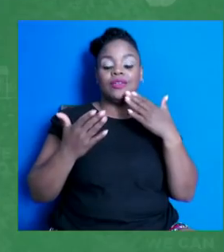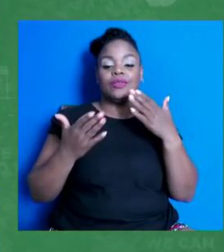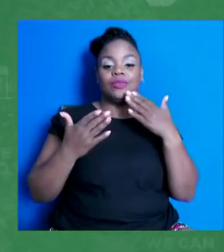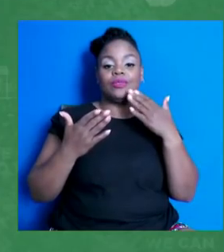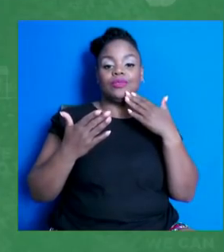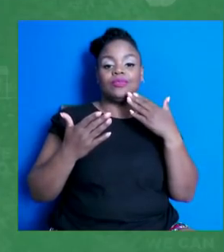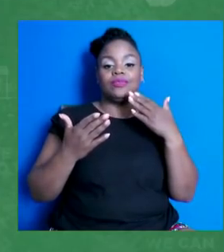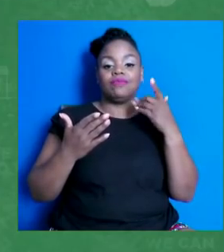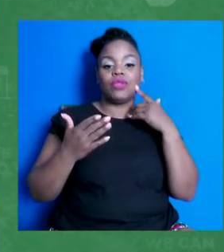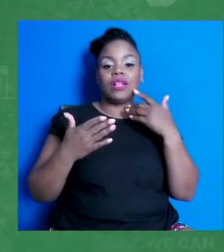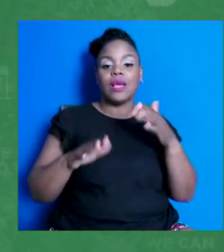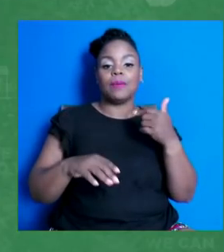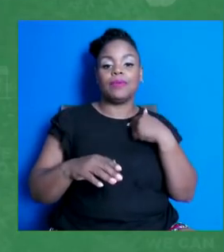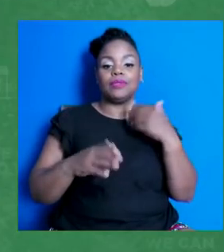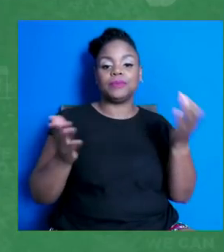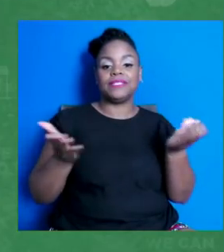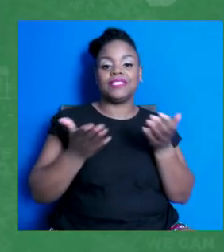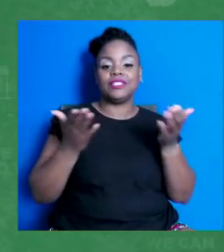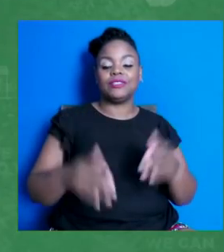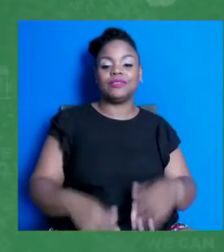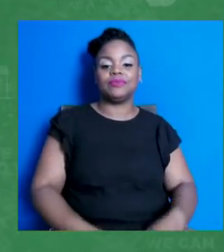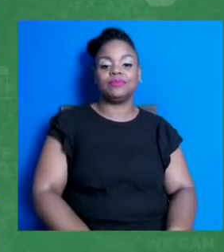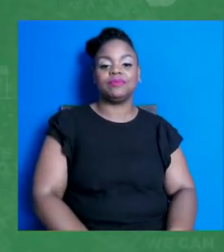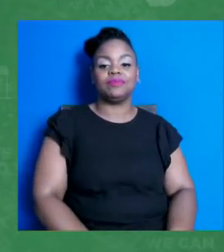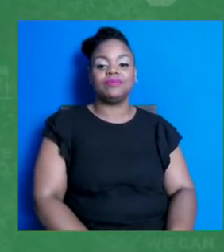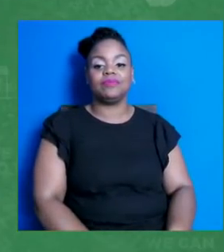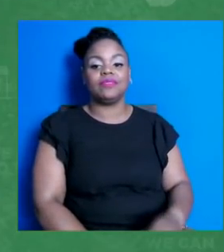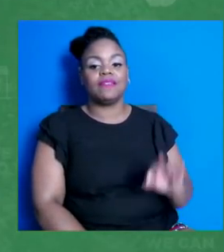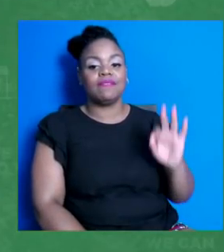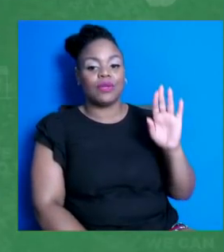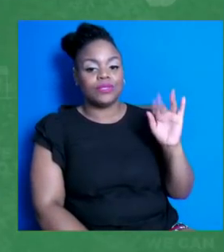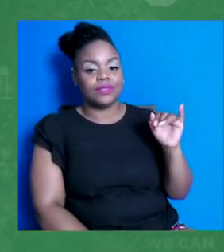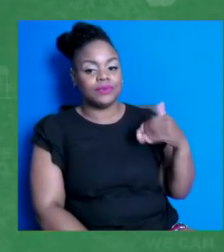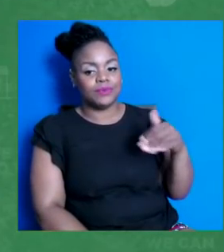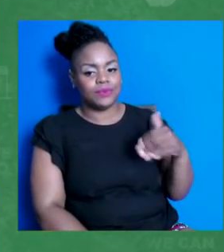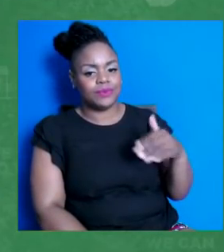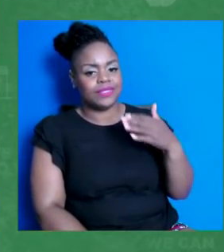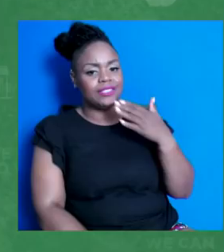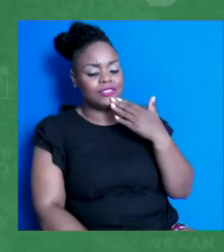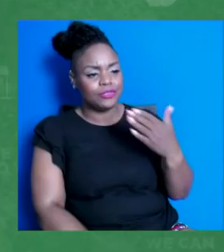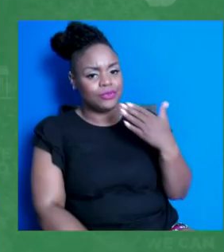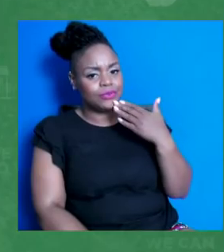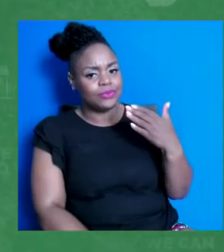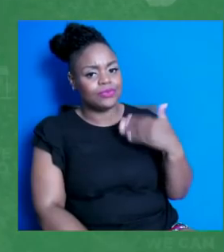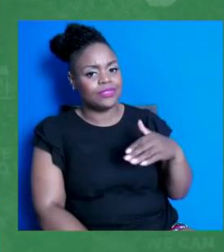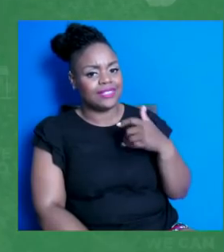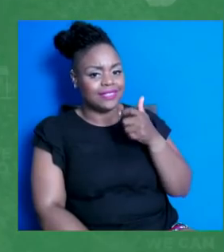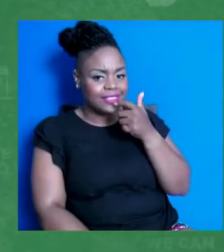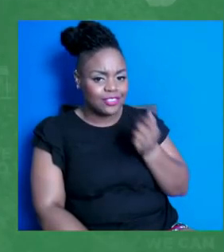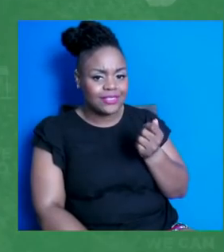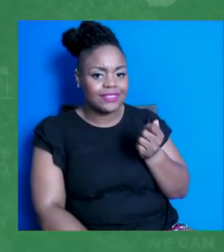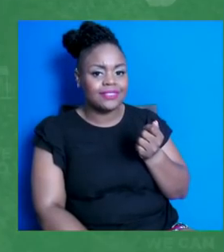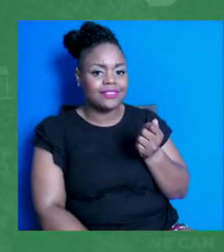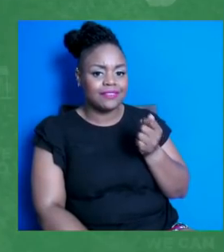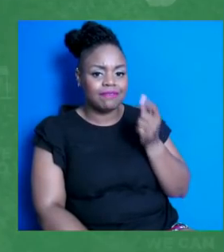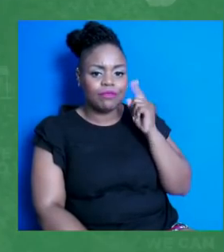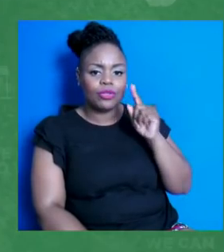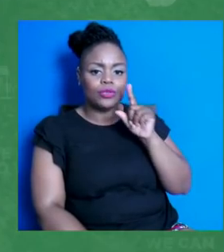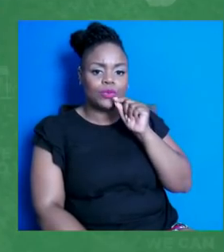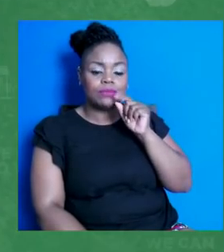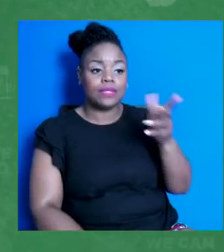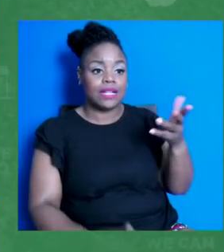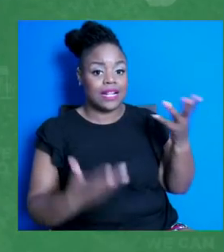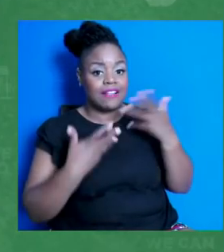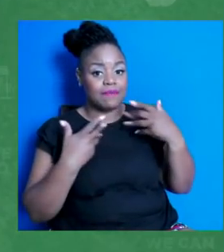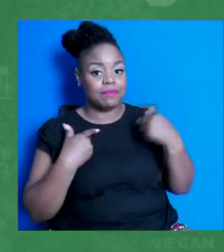Thank you very much, Kelly. I really like the response of the teen to the tweet that says, yes, leave us alone to make our own